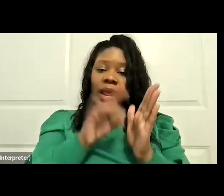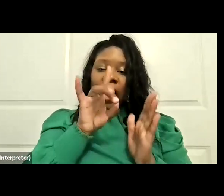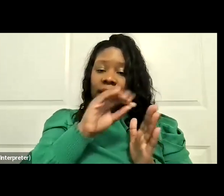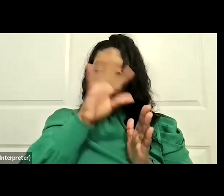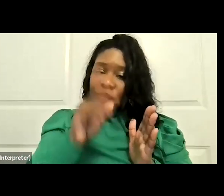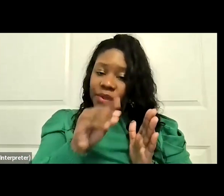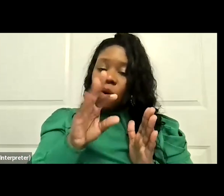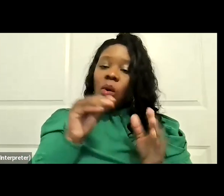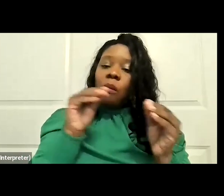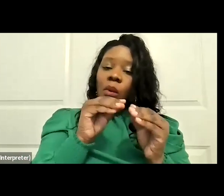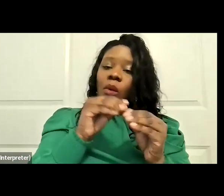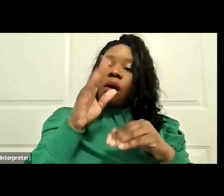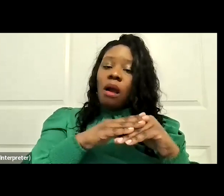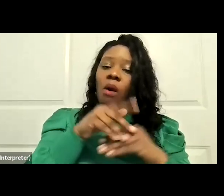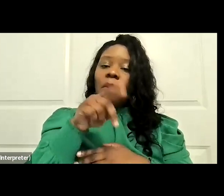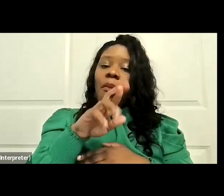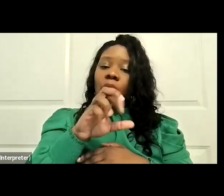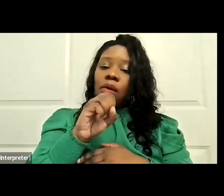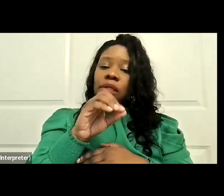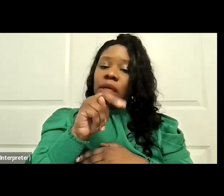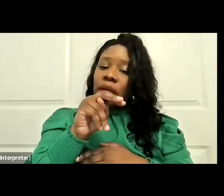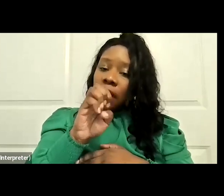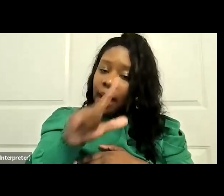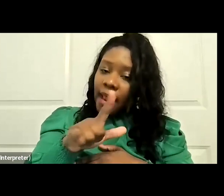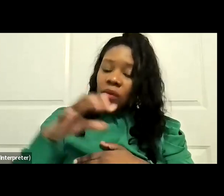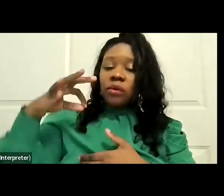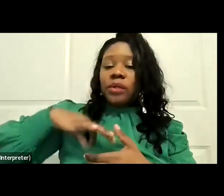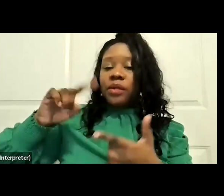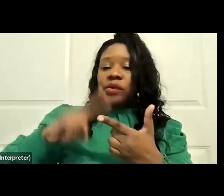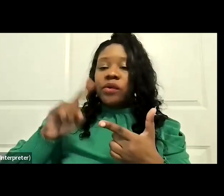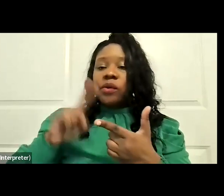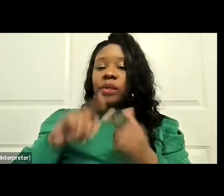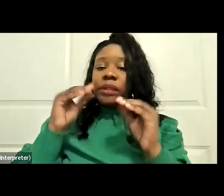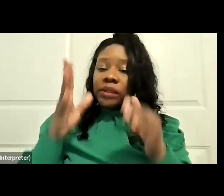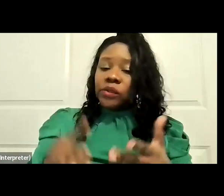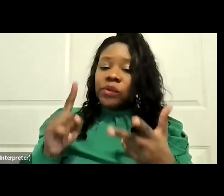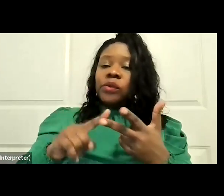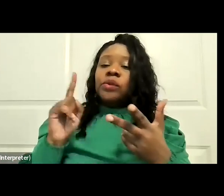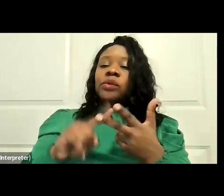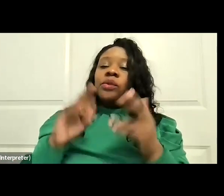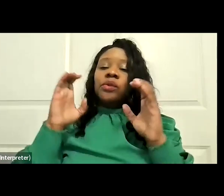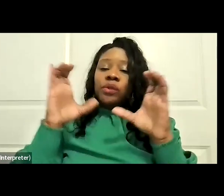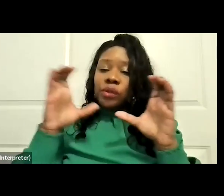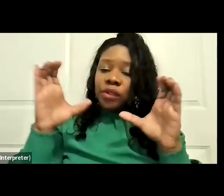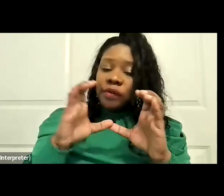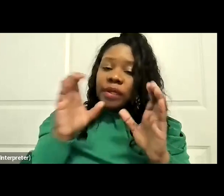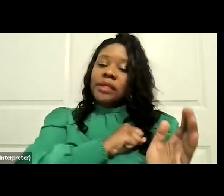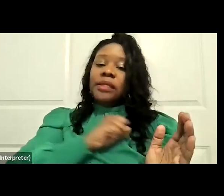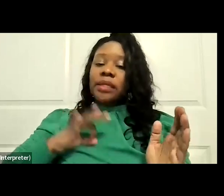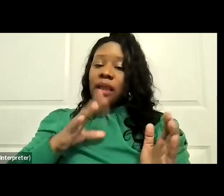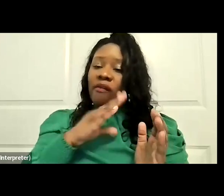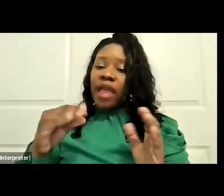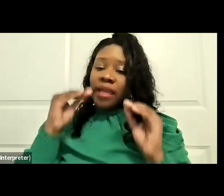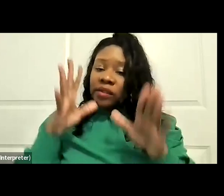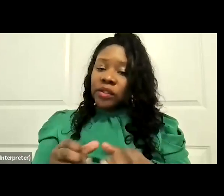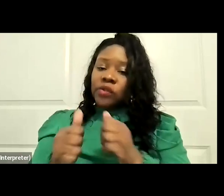more on personnel, so that includes credentialed, visual and performing arts teachers, certificated staff, and teacher aides. The